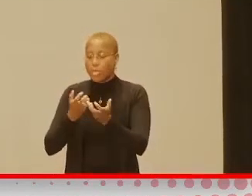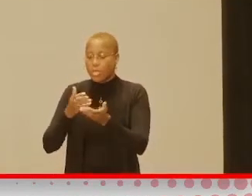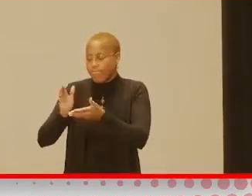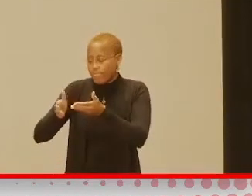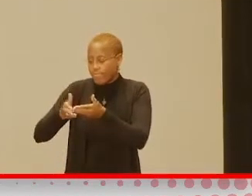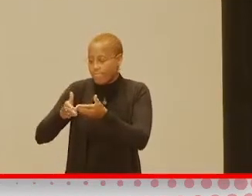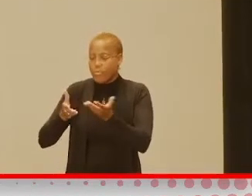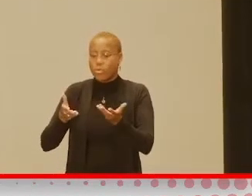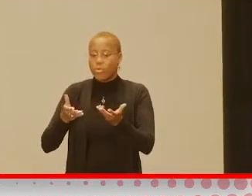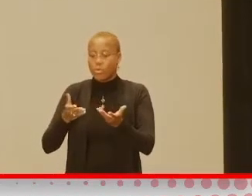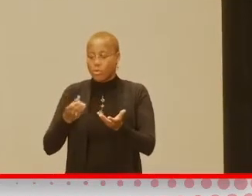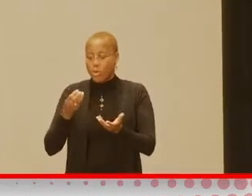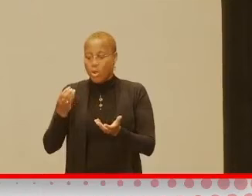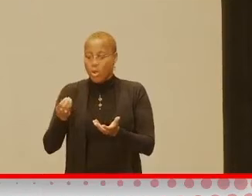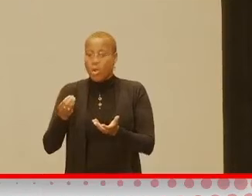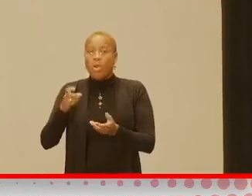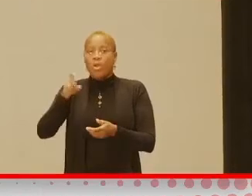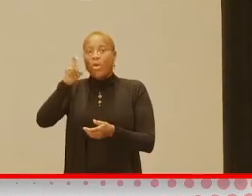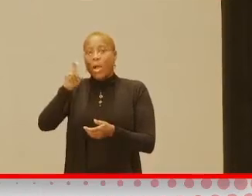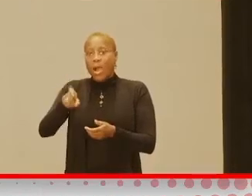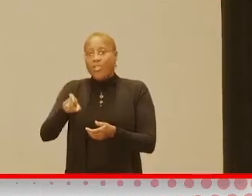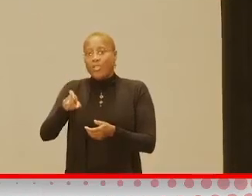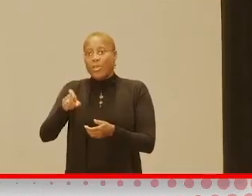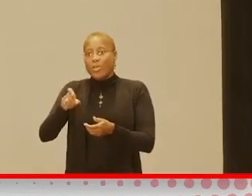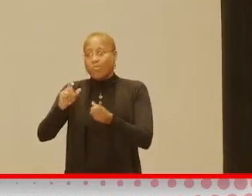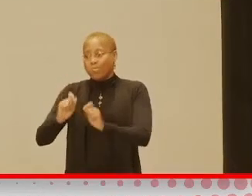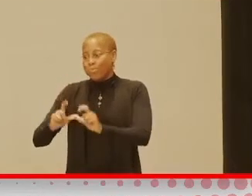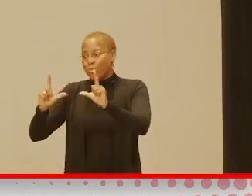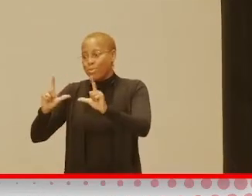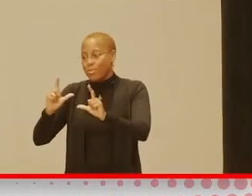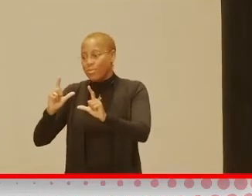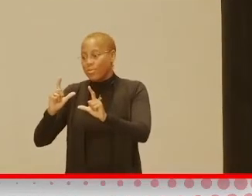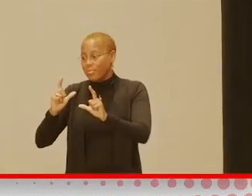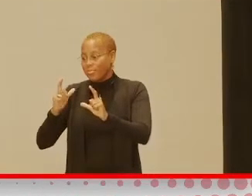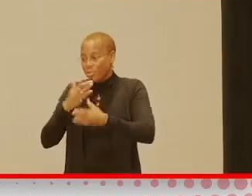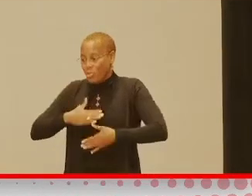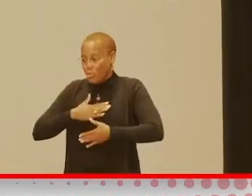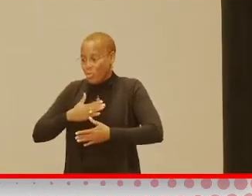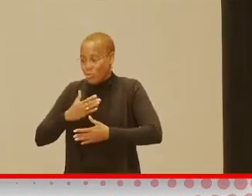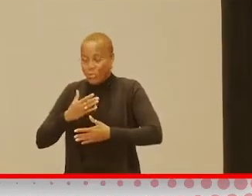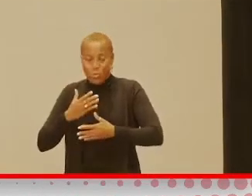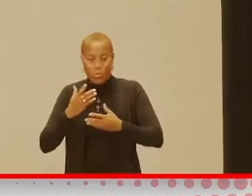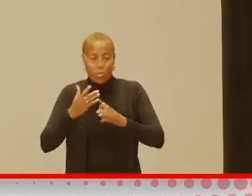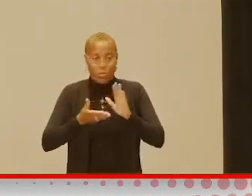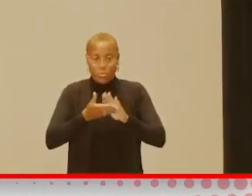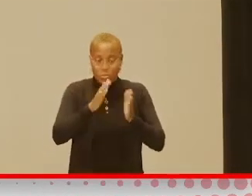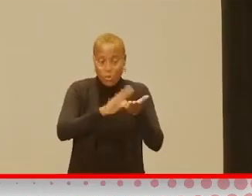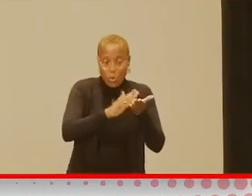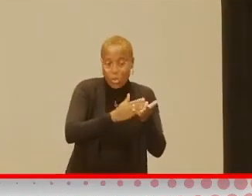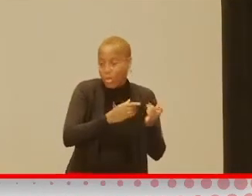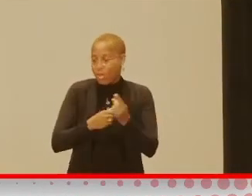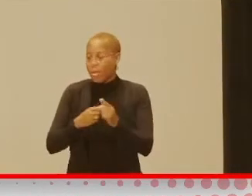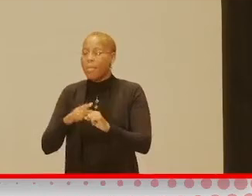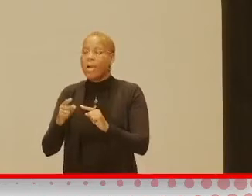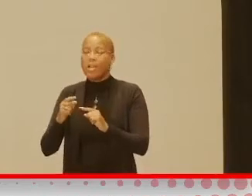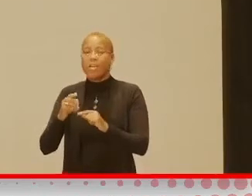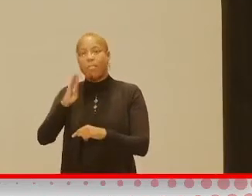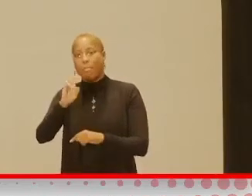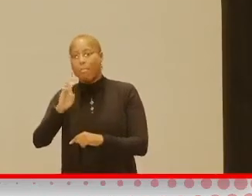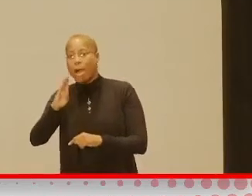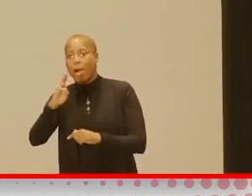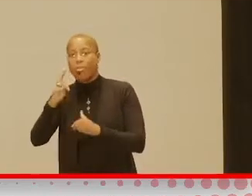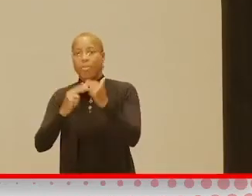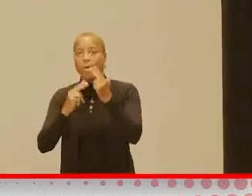so, you know, you have to put something on to keep them amused. But, you know, while you're watching, you know, Bob the Builder or